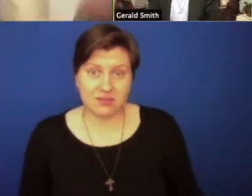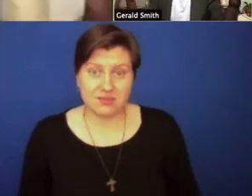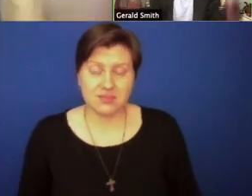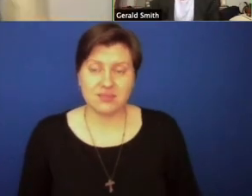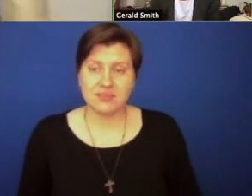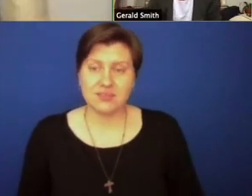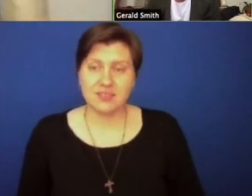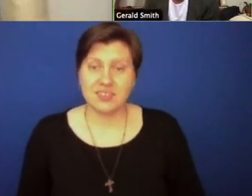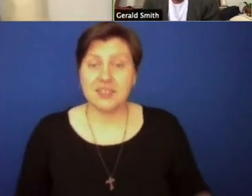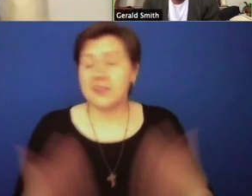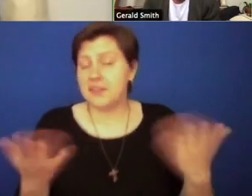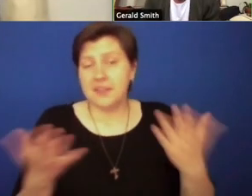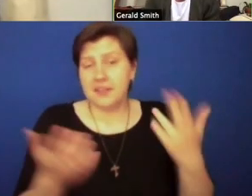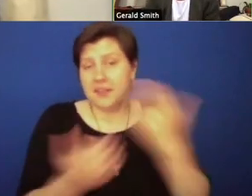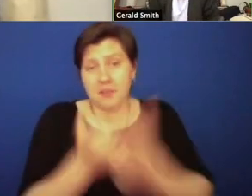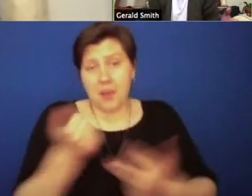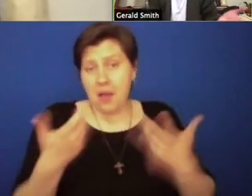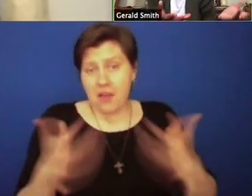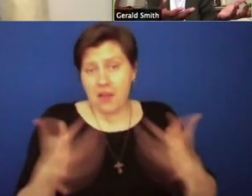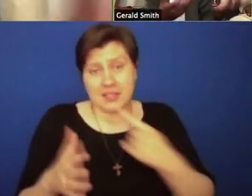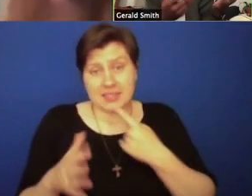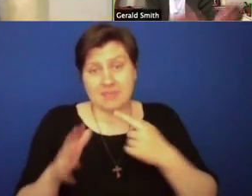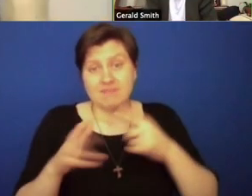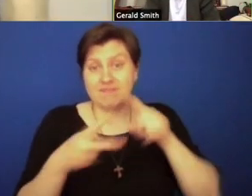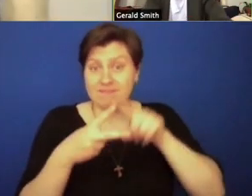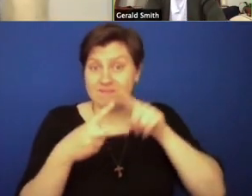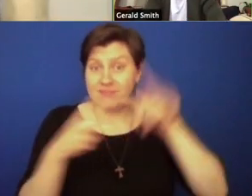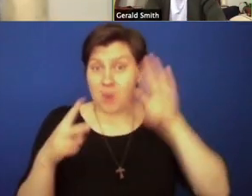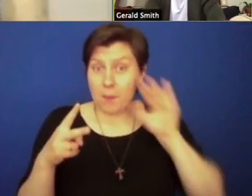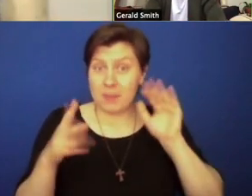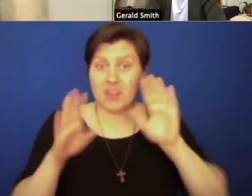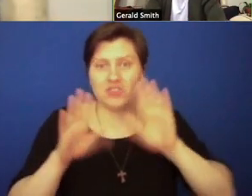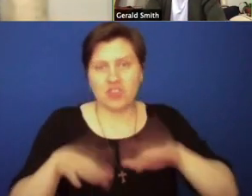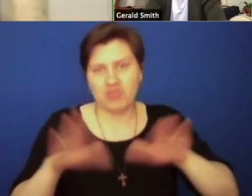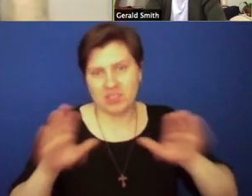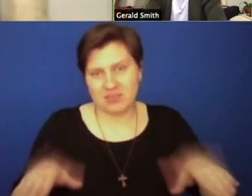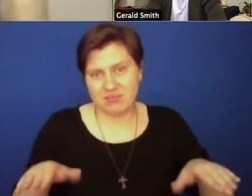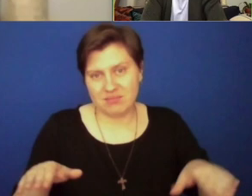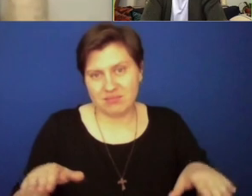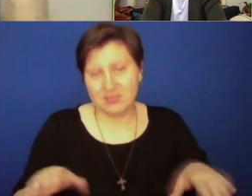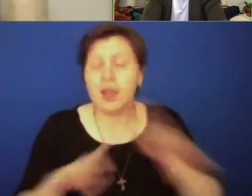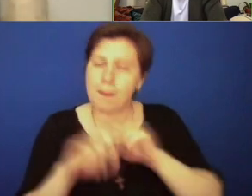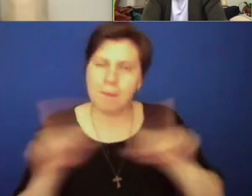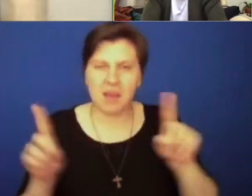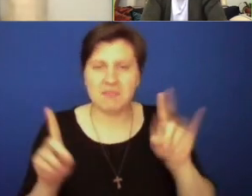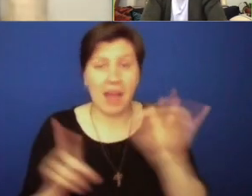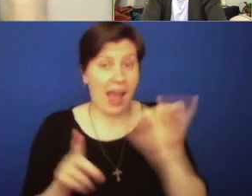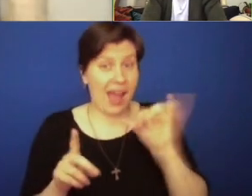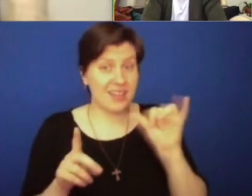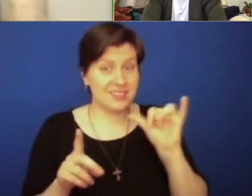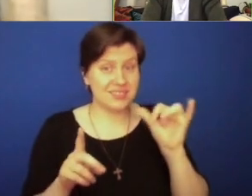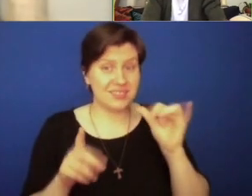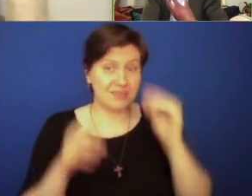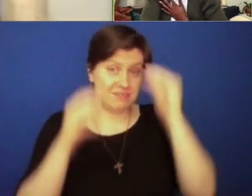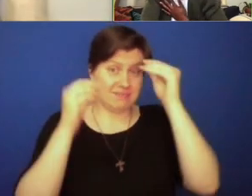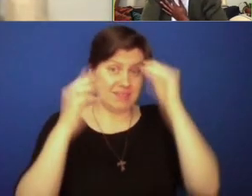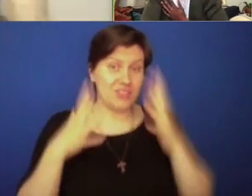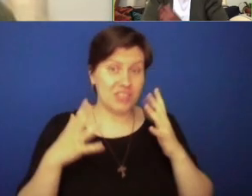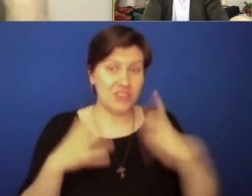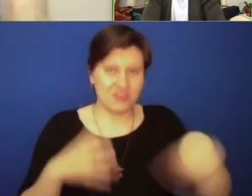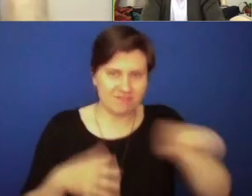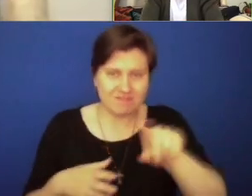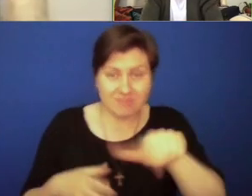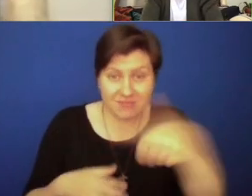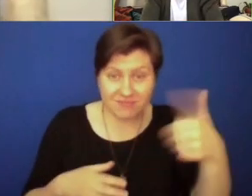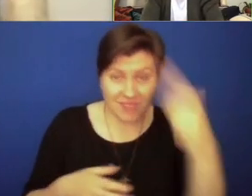So, as you both have already said, the children are kids, but I'm going to speak to the Catholic educators that are out there. As a fellow